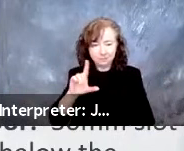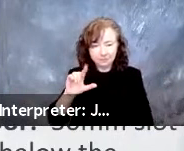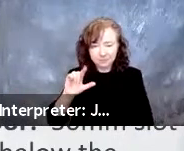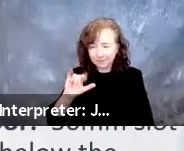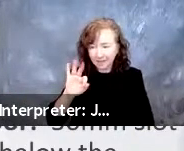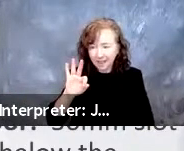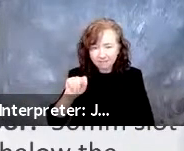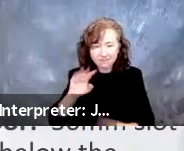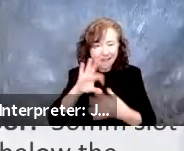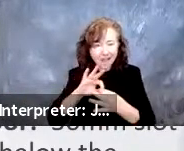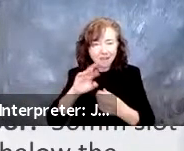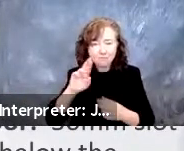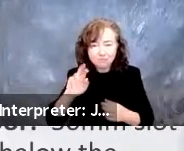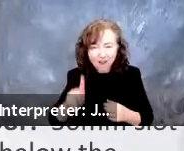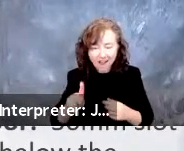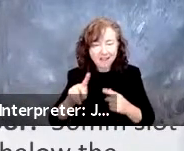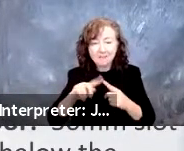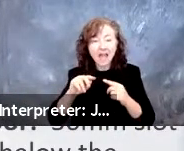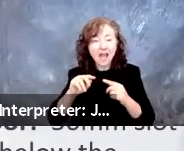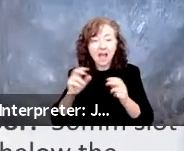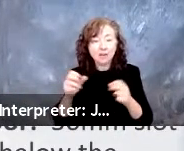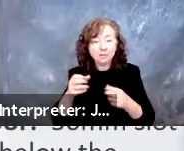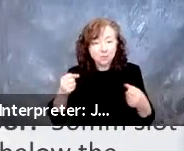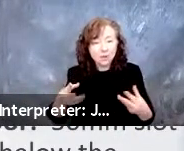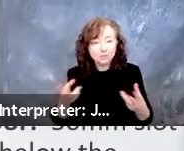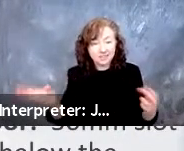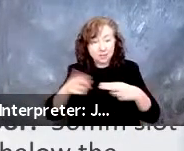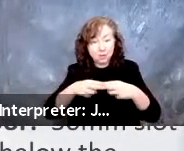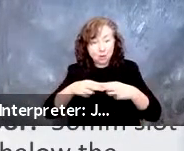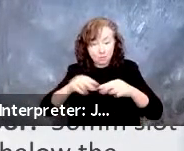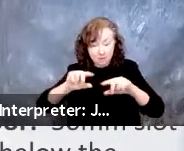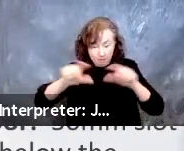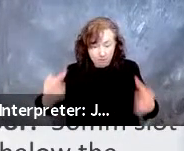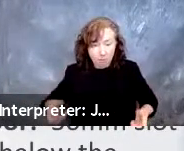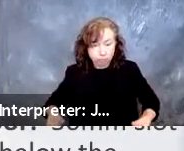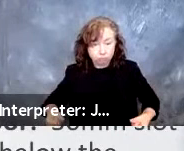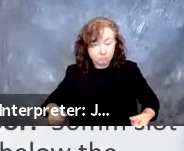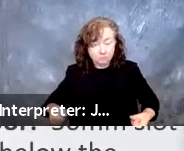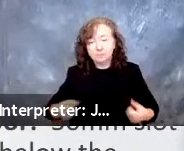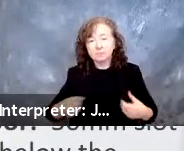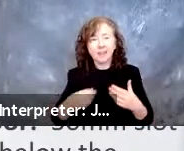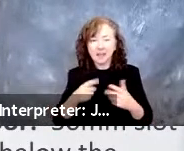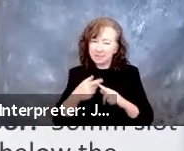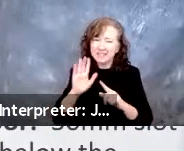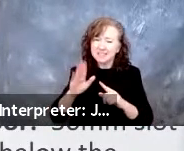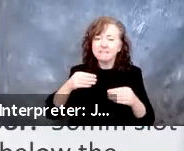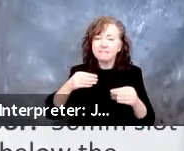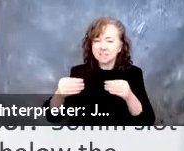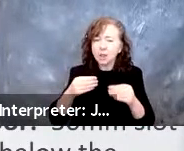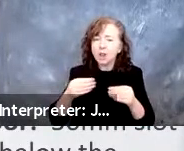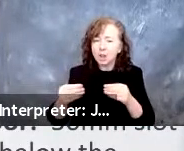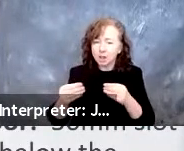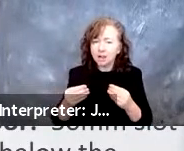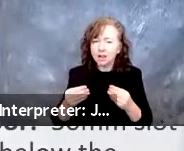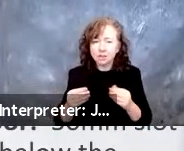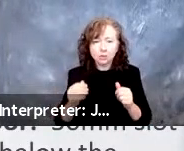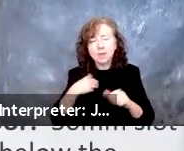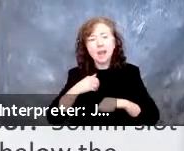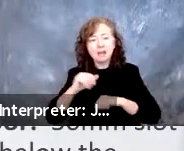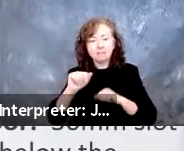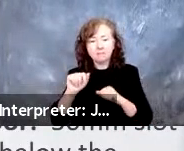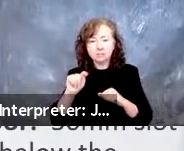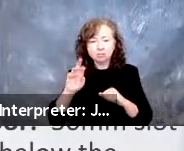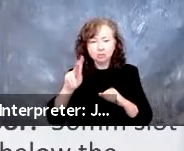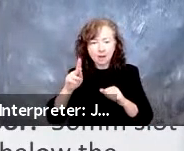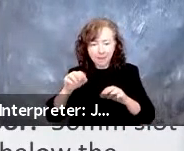securement solutions to go inside the vehicle. It also allows flexibility, too. So you can have track mounts in there where